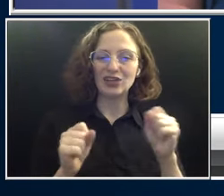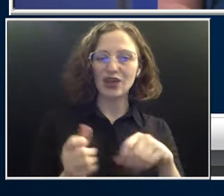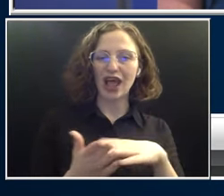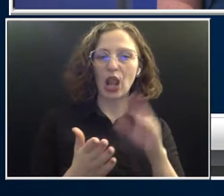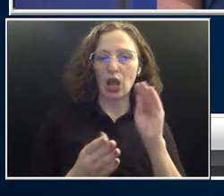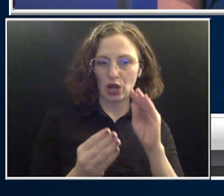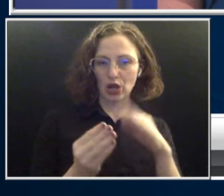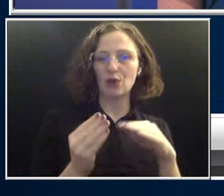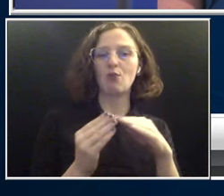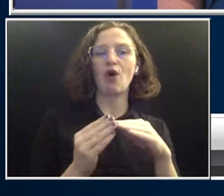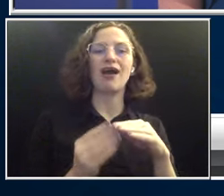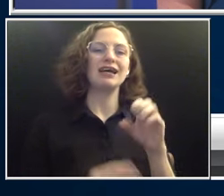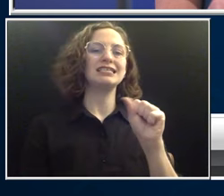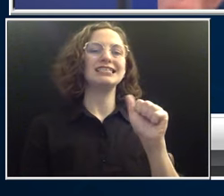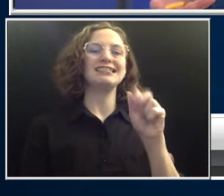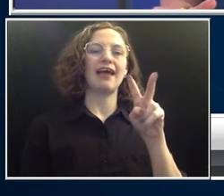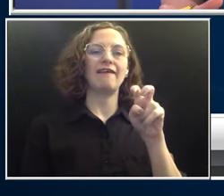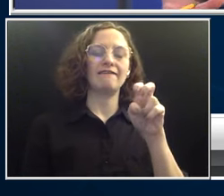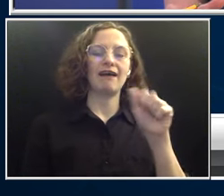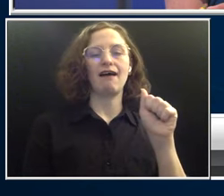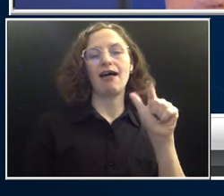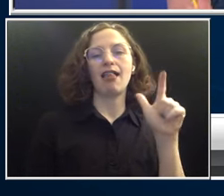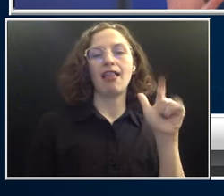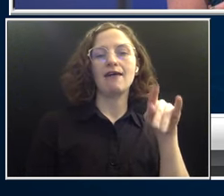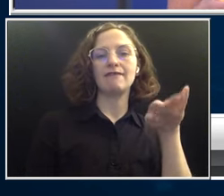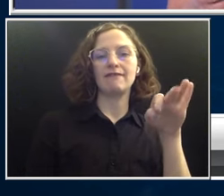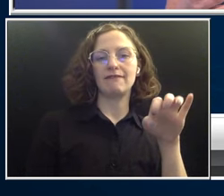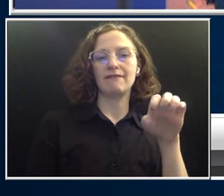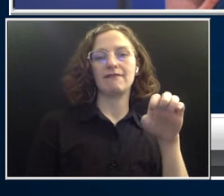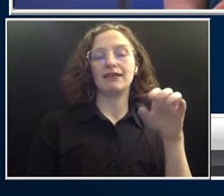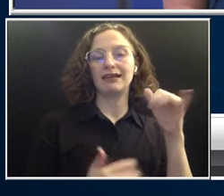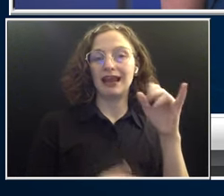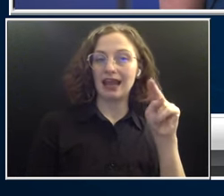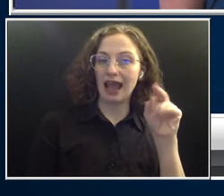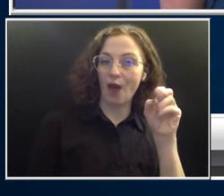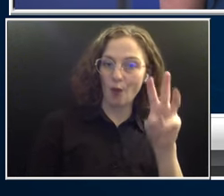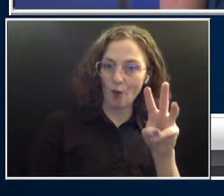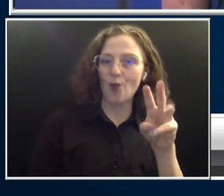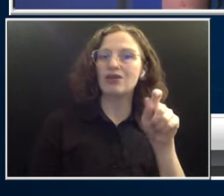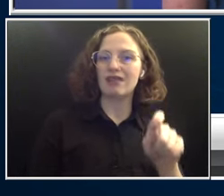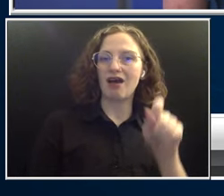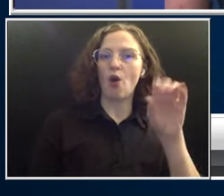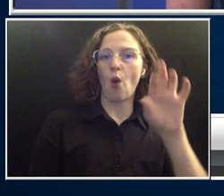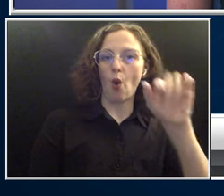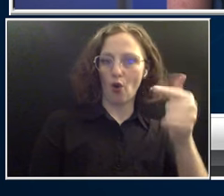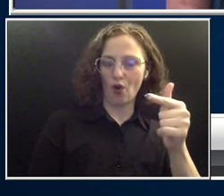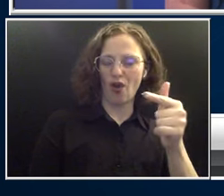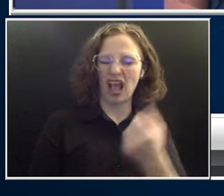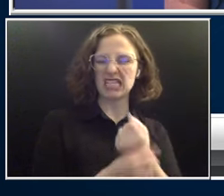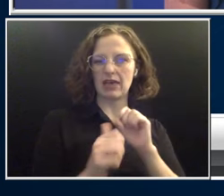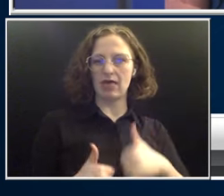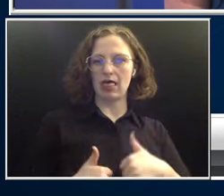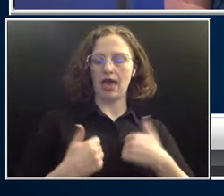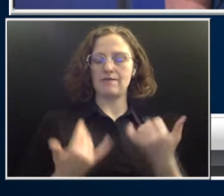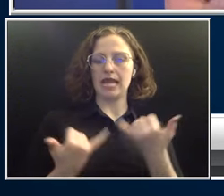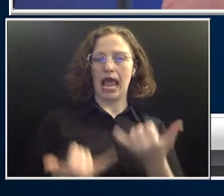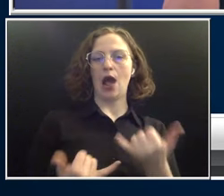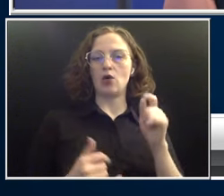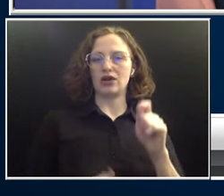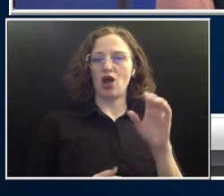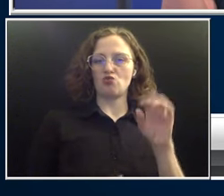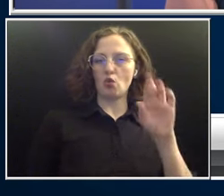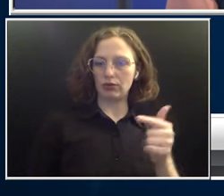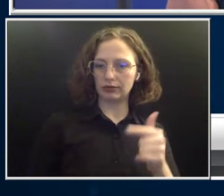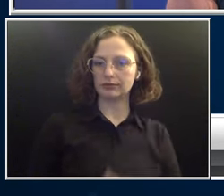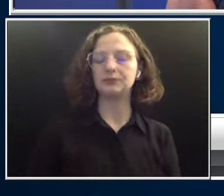.org to go there to find out where you could donate. We know donations dropped during the pandemic, as you mentioned earlier. Tell